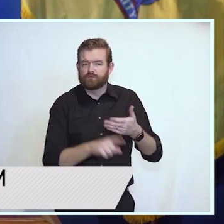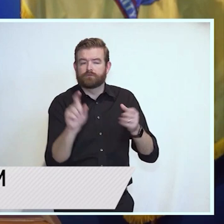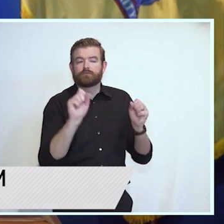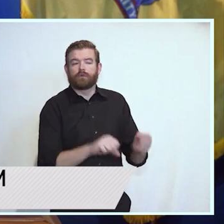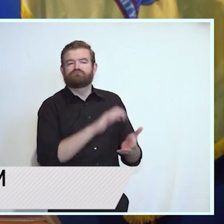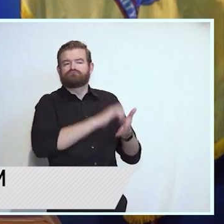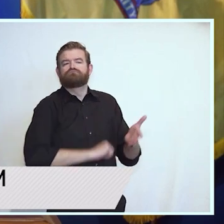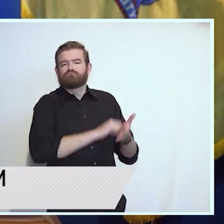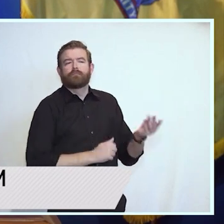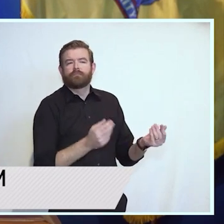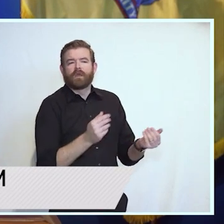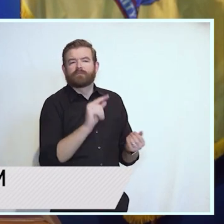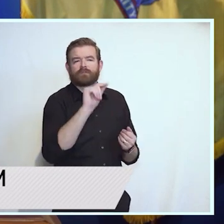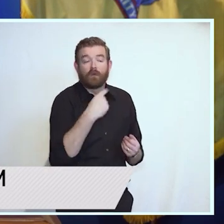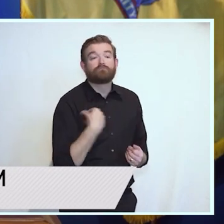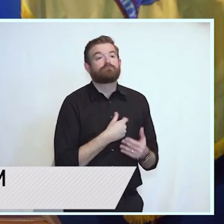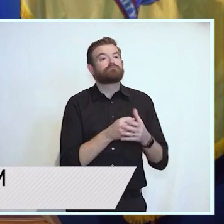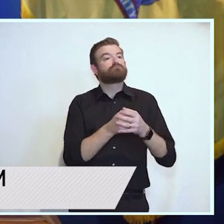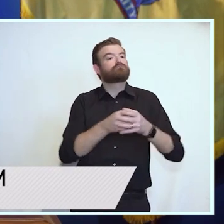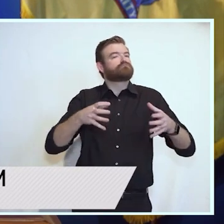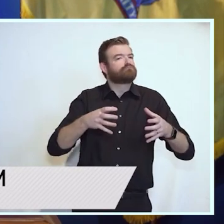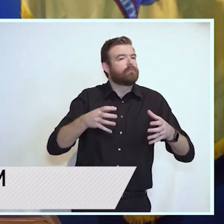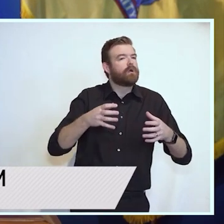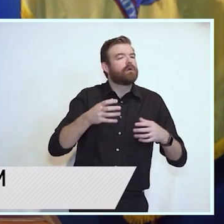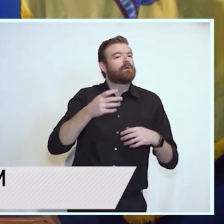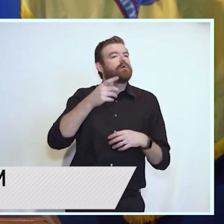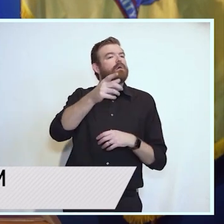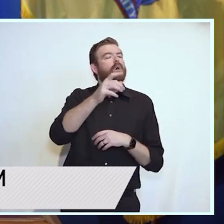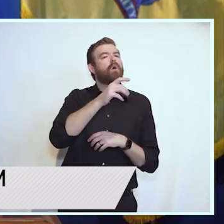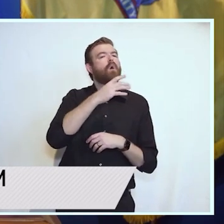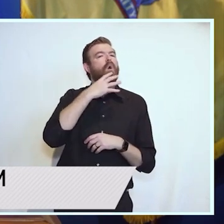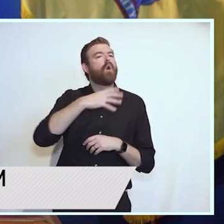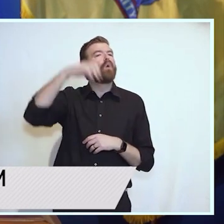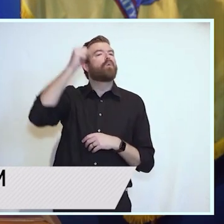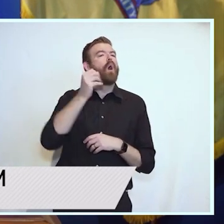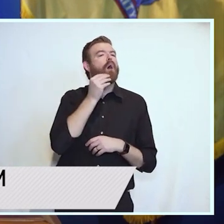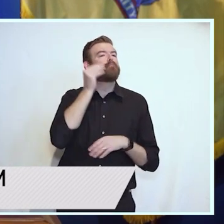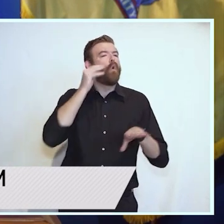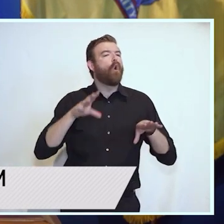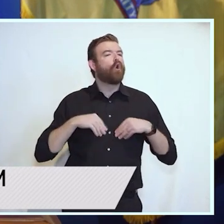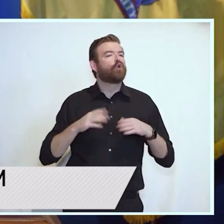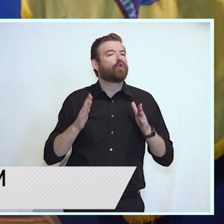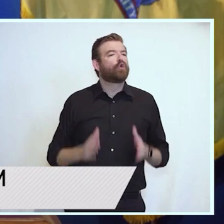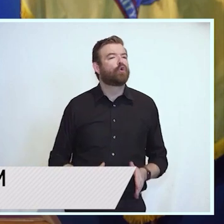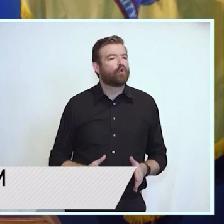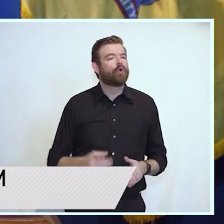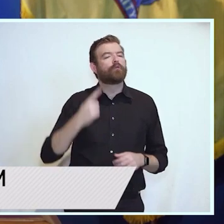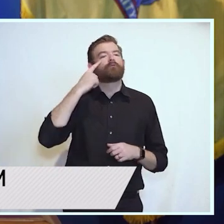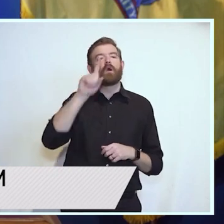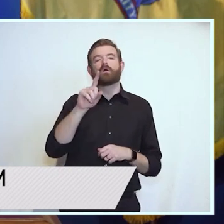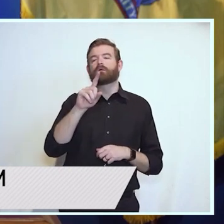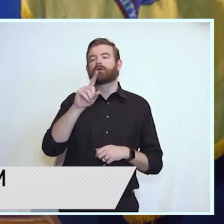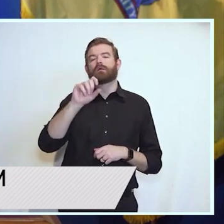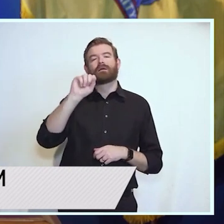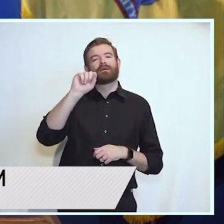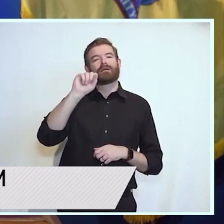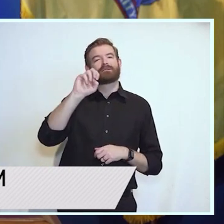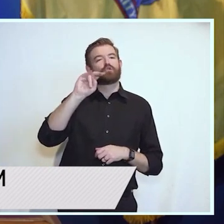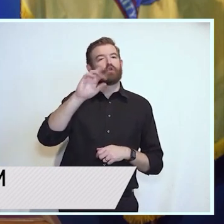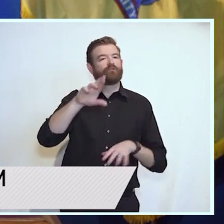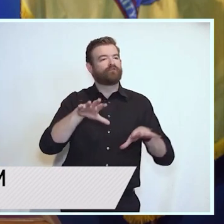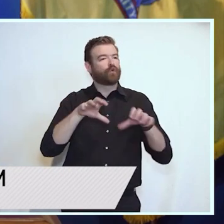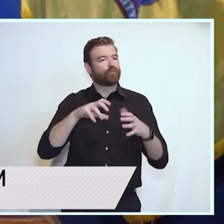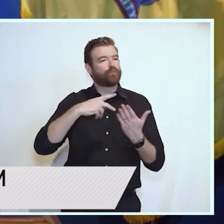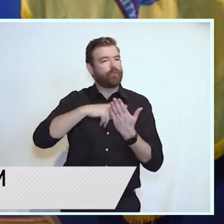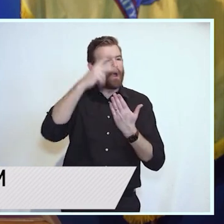for the Senior Freeze Program to protect you against any property tax increases. We modernized the homestead property